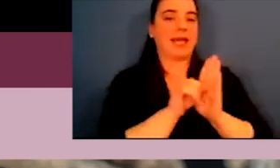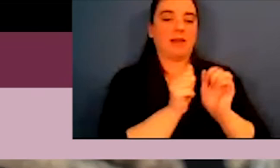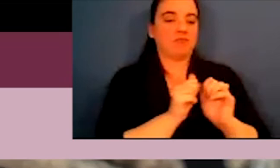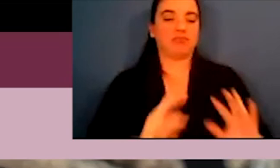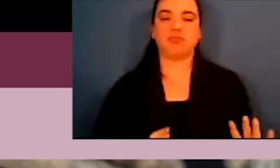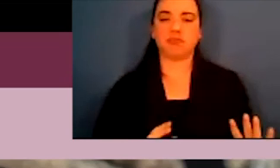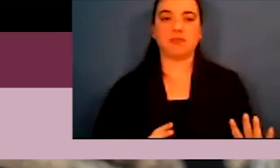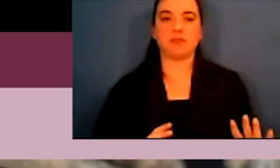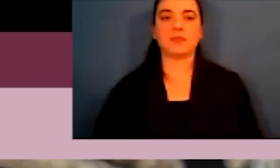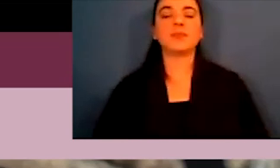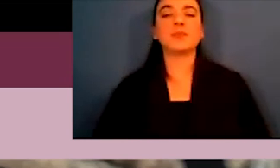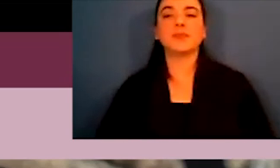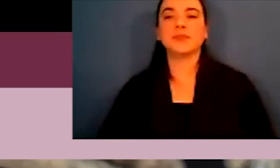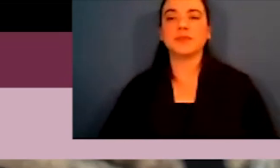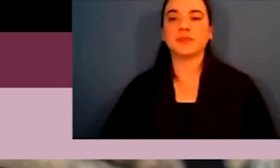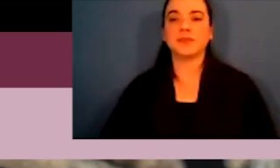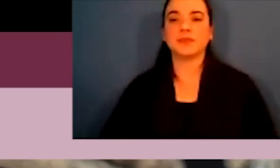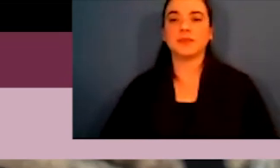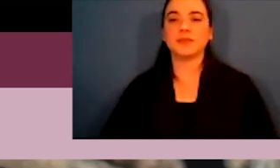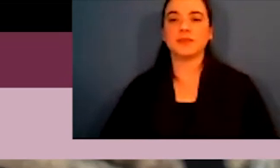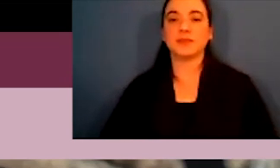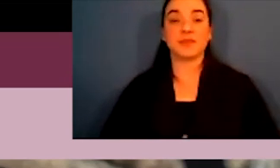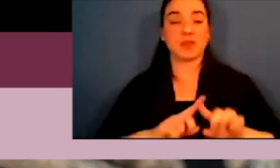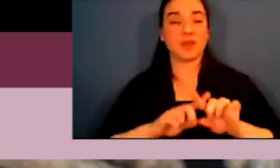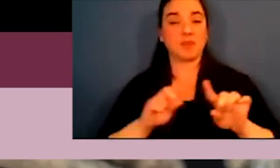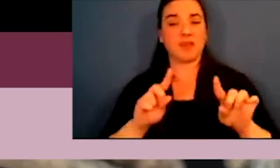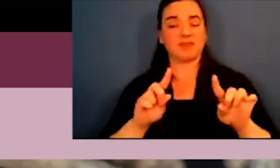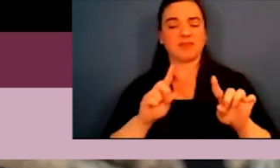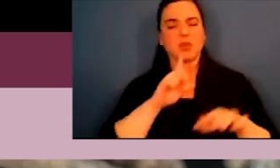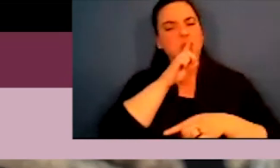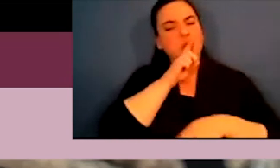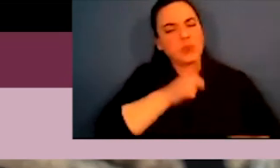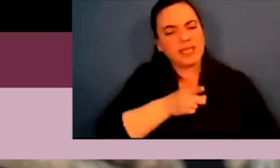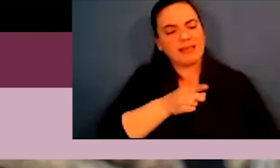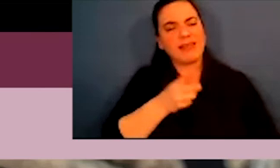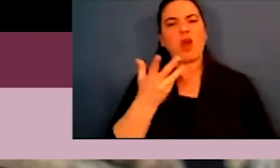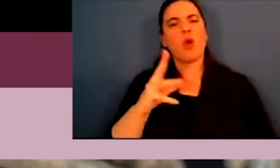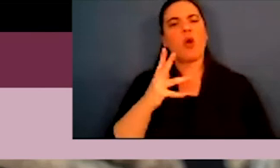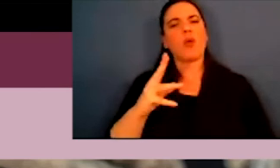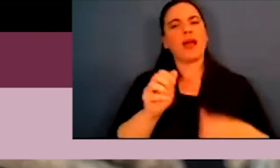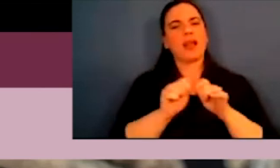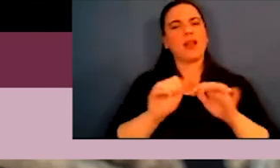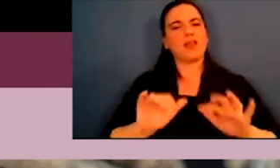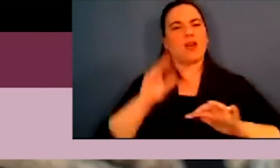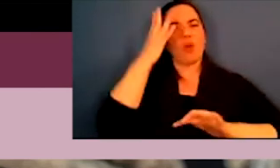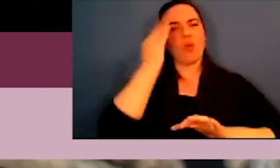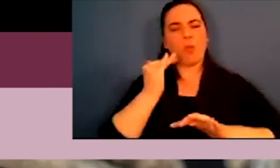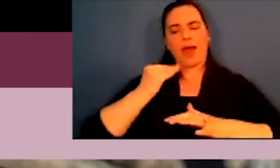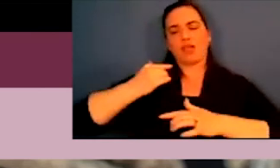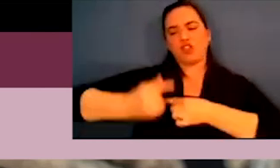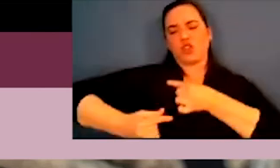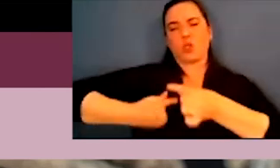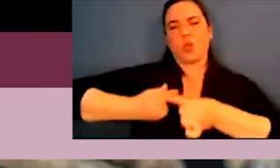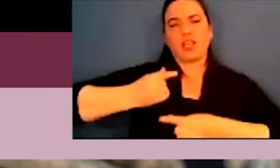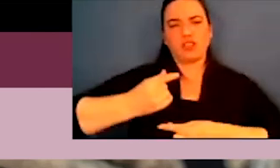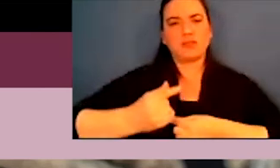once they've migrated to the US or to North America. But it having already been